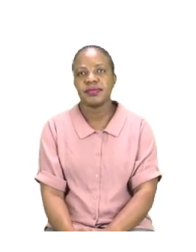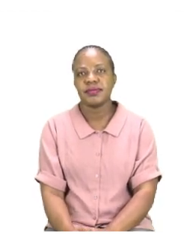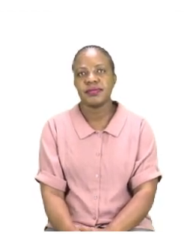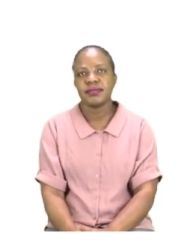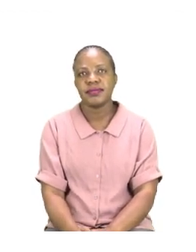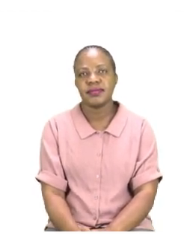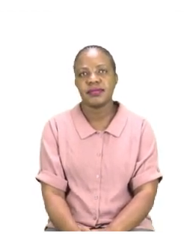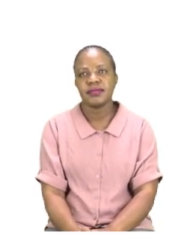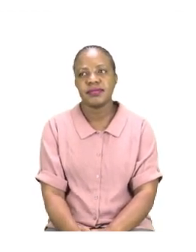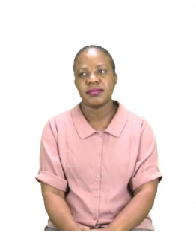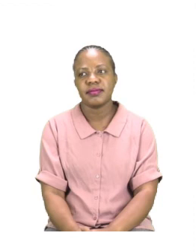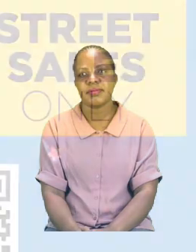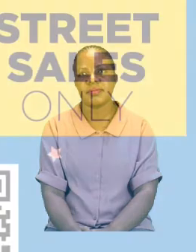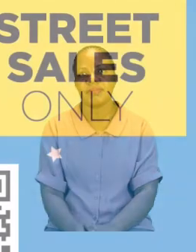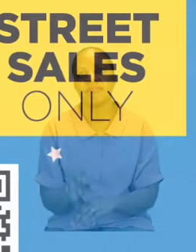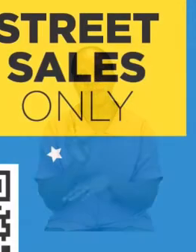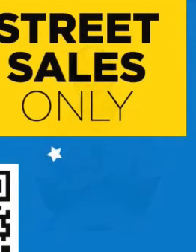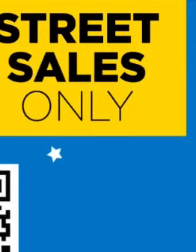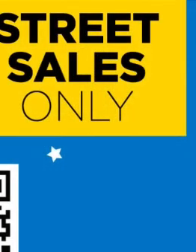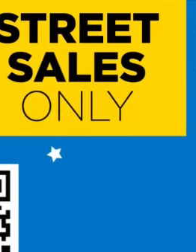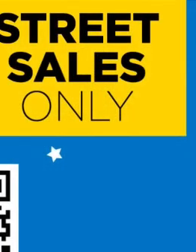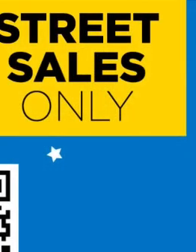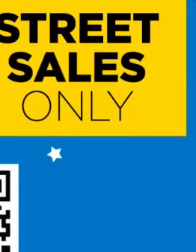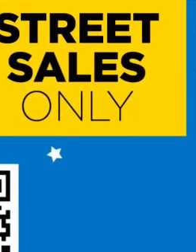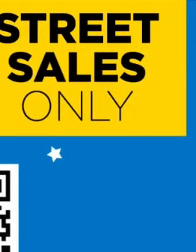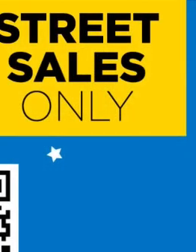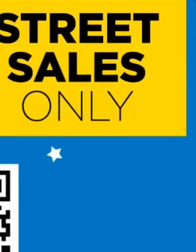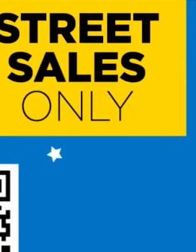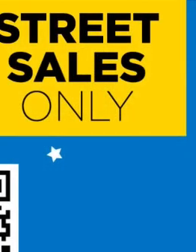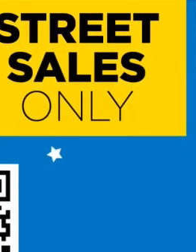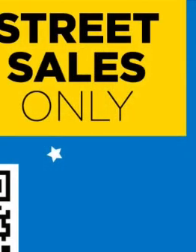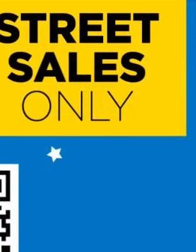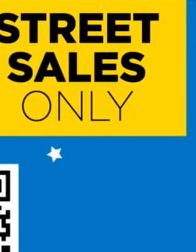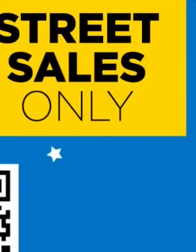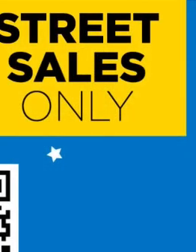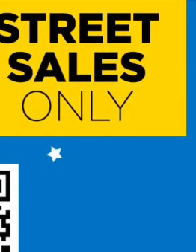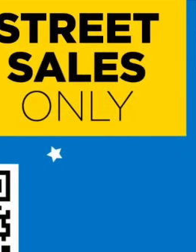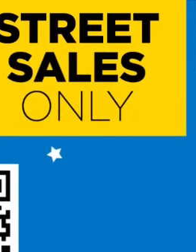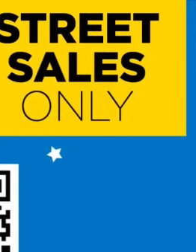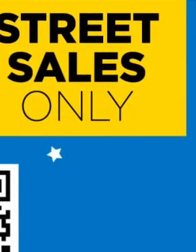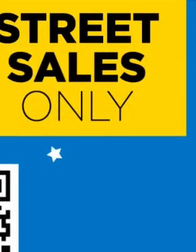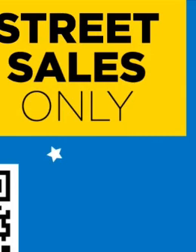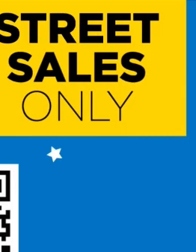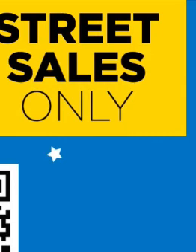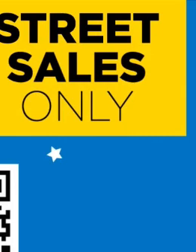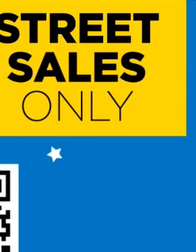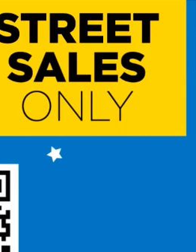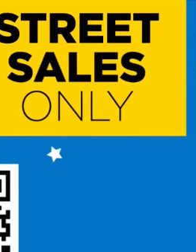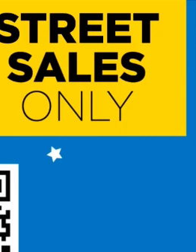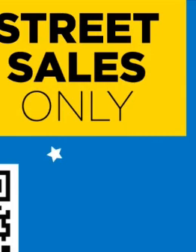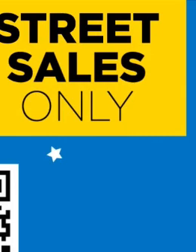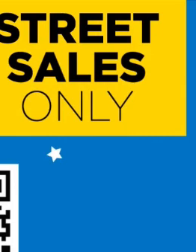after this short commercial break. Follow us on MyZone Facebook, Active Kids to watch your daily lesson and other fun